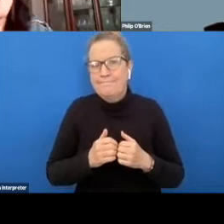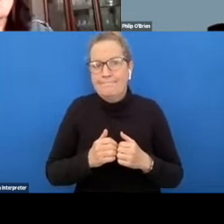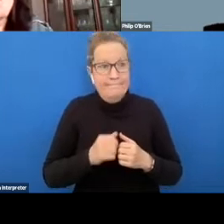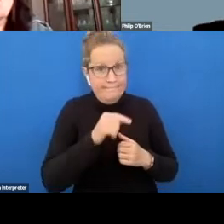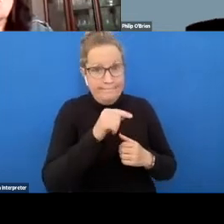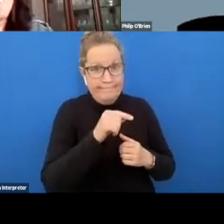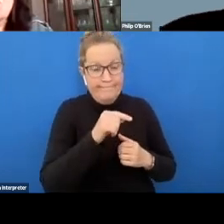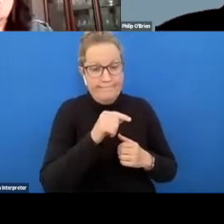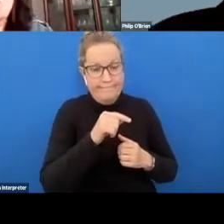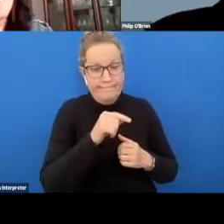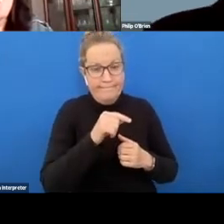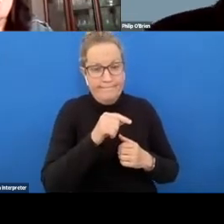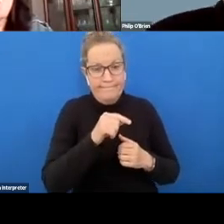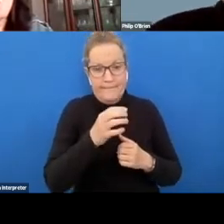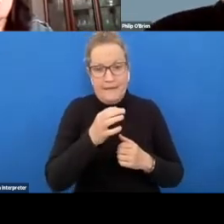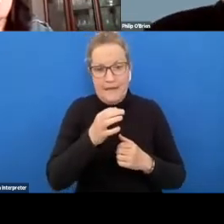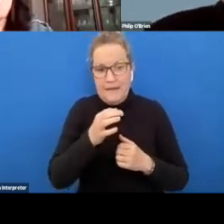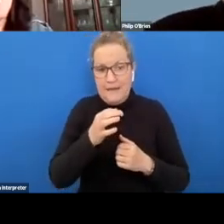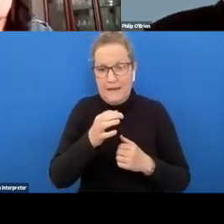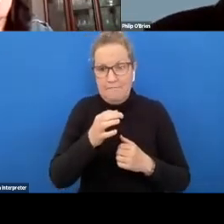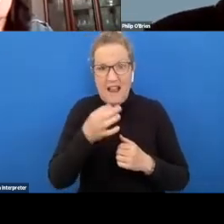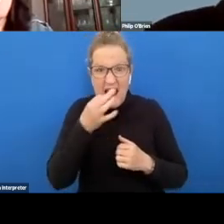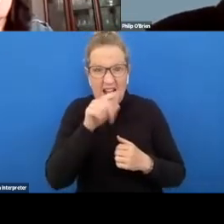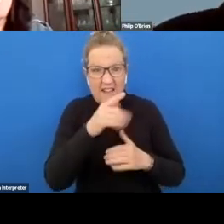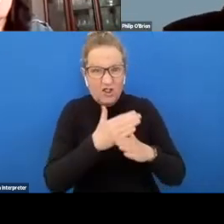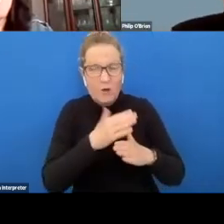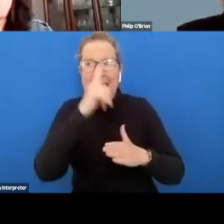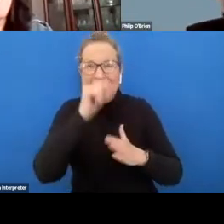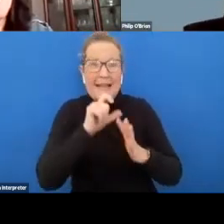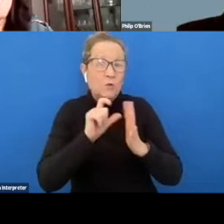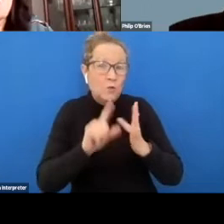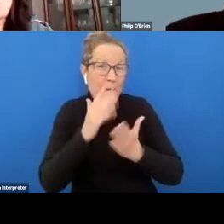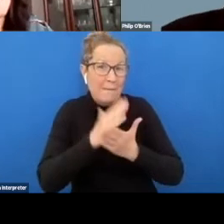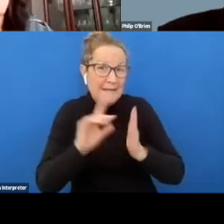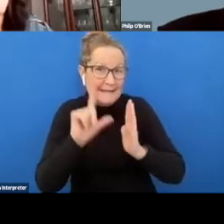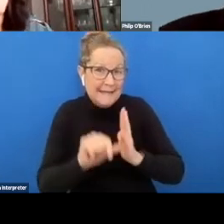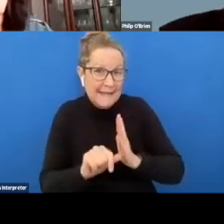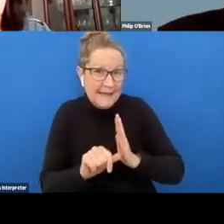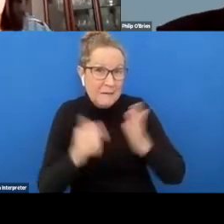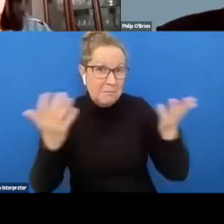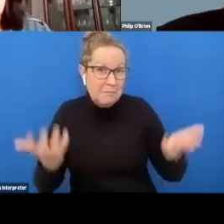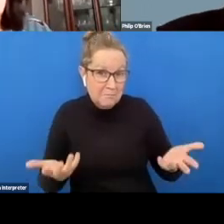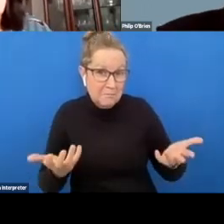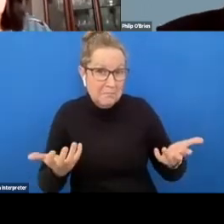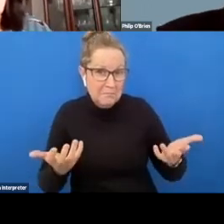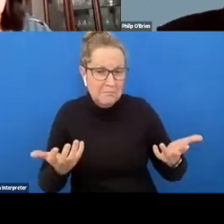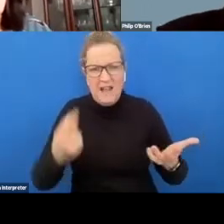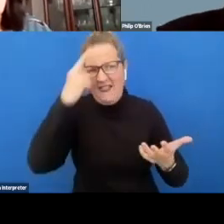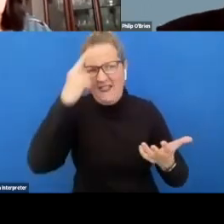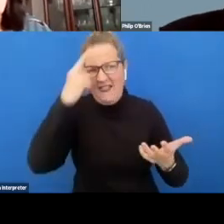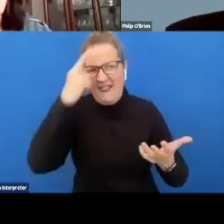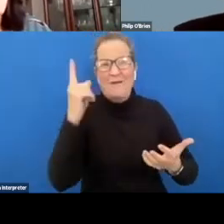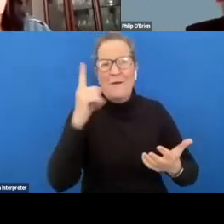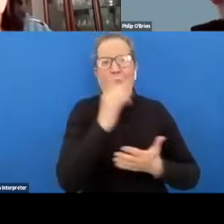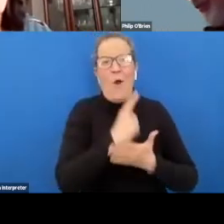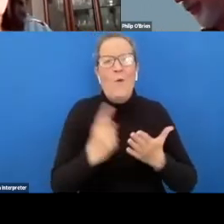fulfill the inherent requirements of the role in a part-time capacity um coming forth this is probably applicable for anyone really not just people